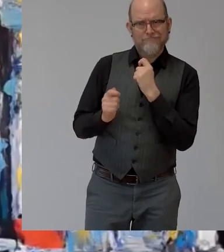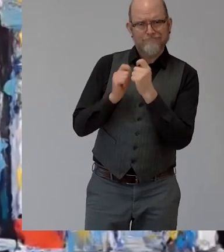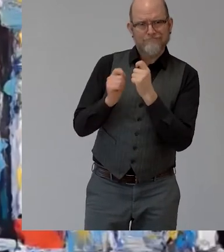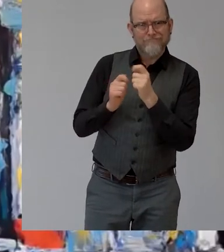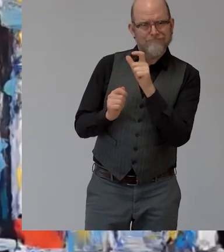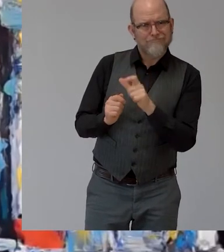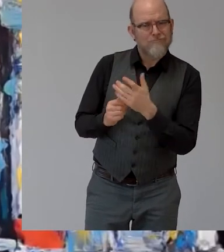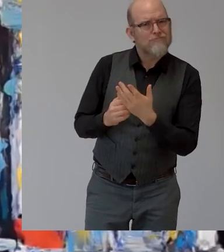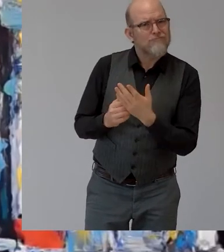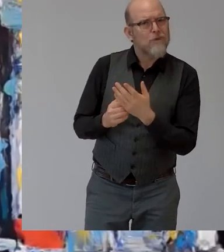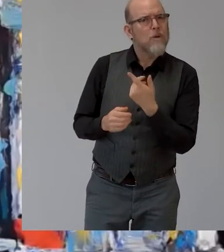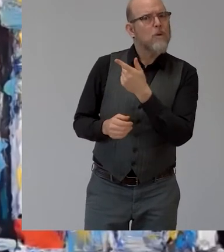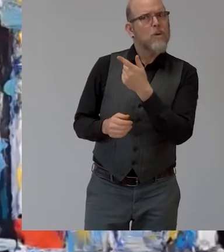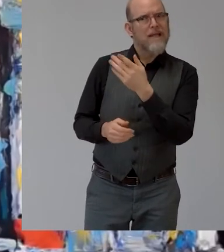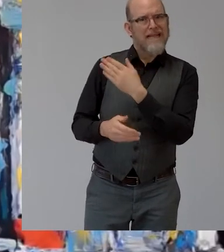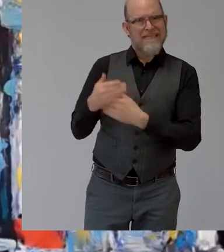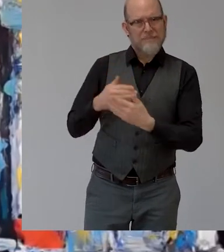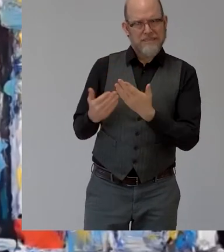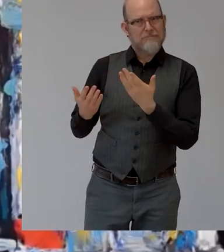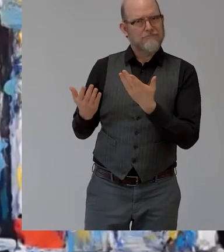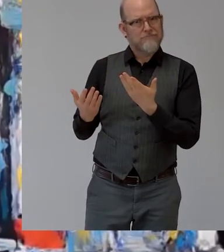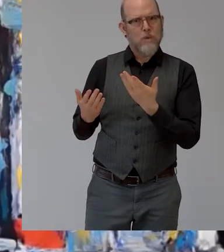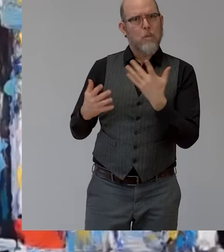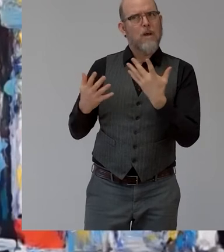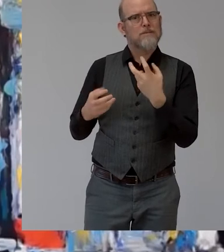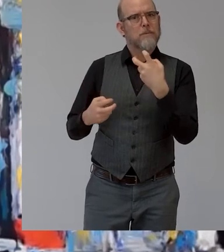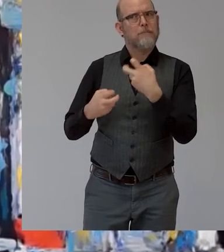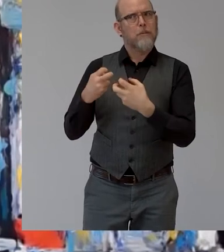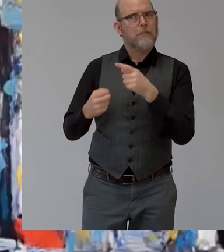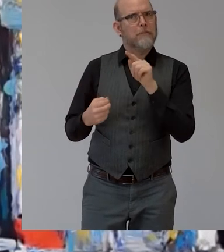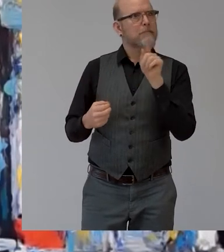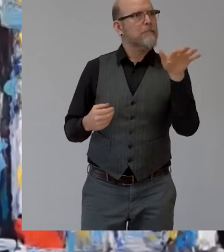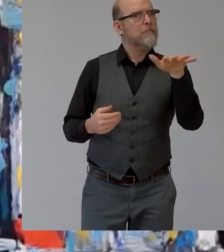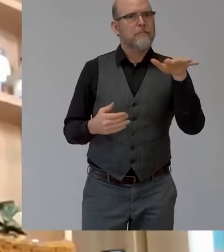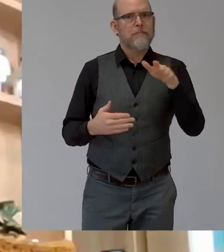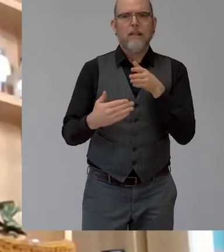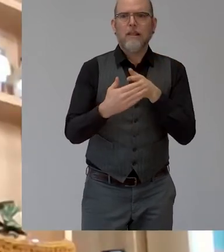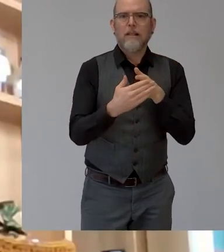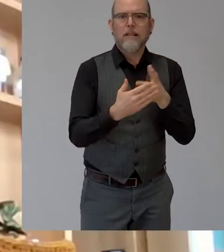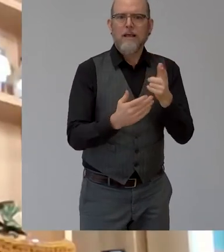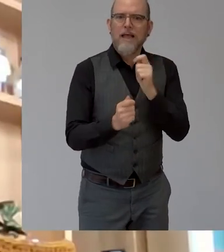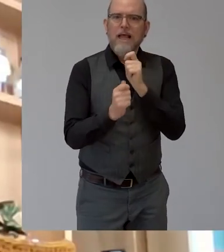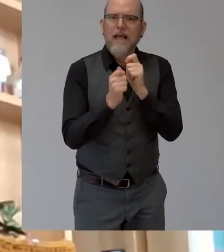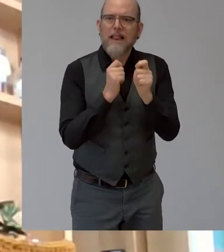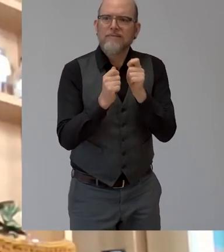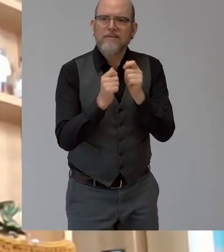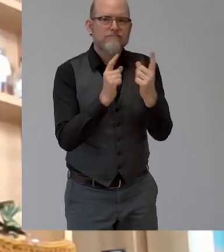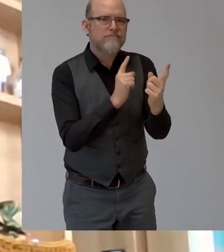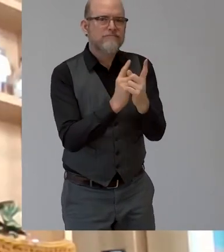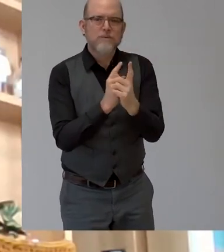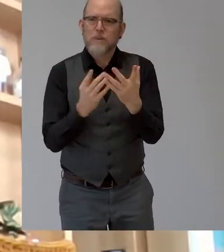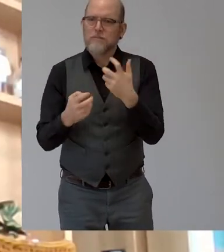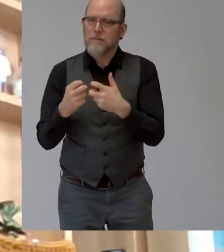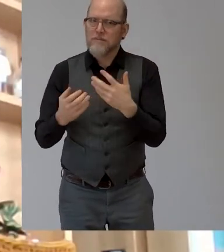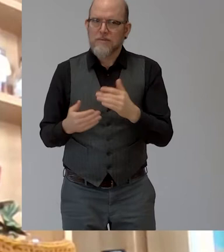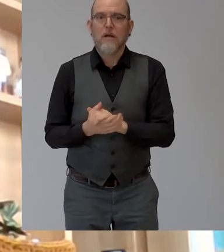might encounter while being interviewed or trying to be accepted to a job well when employers are faced with criticism over a